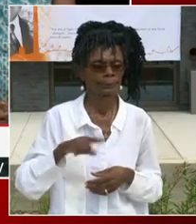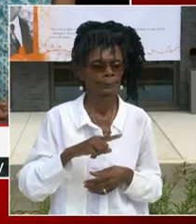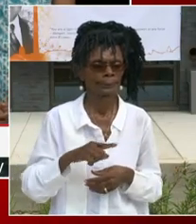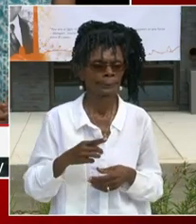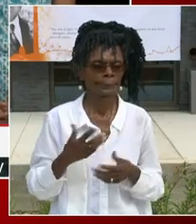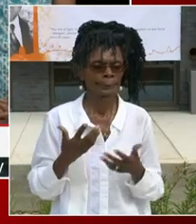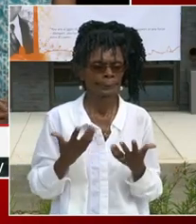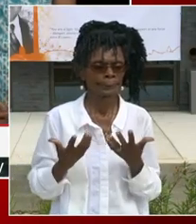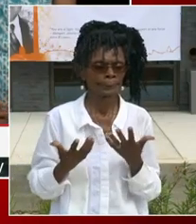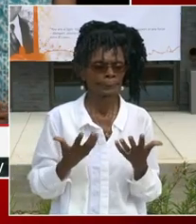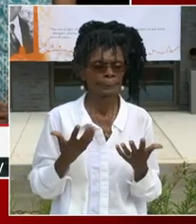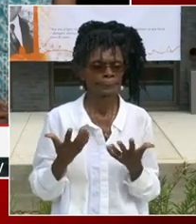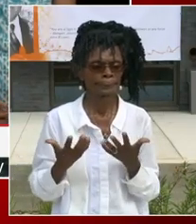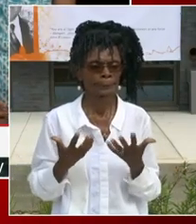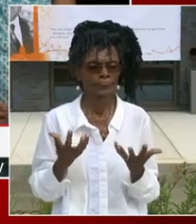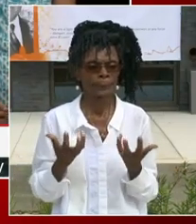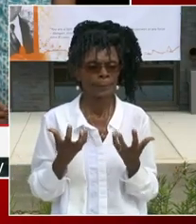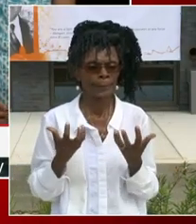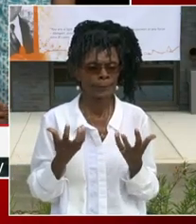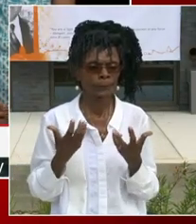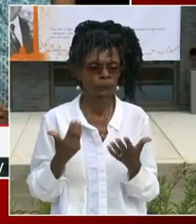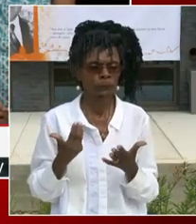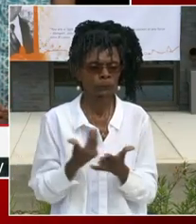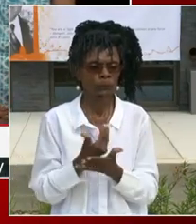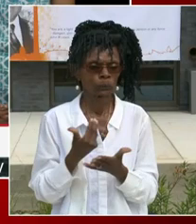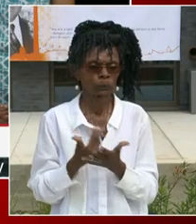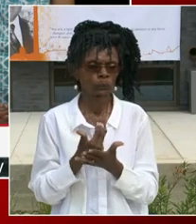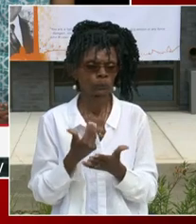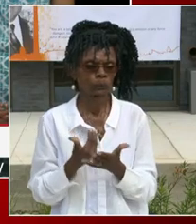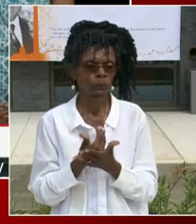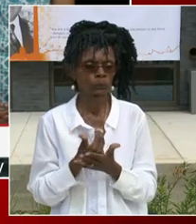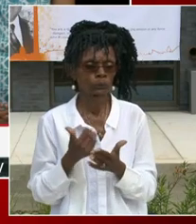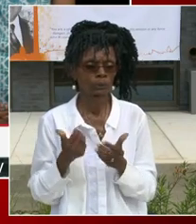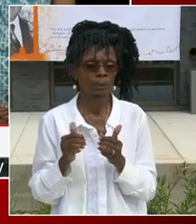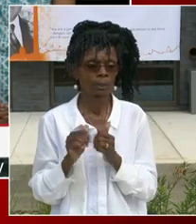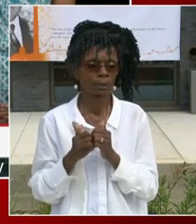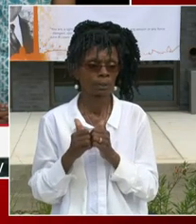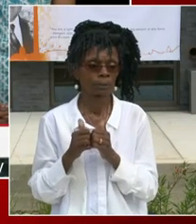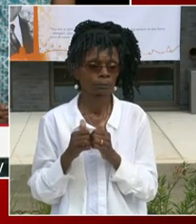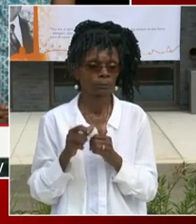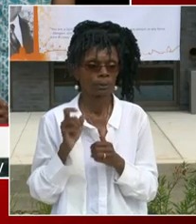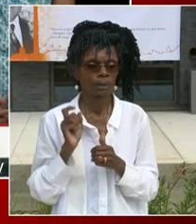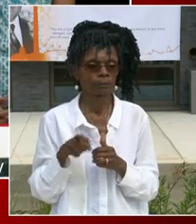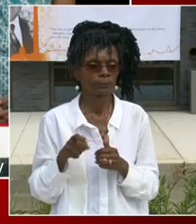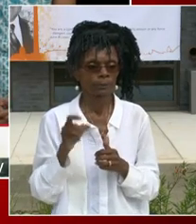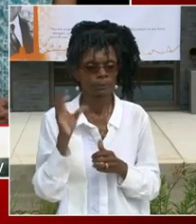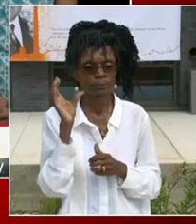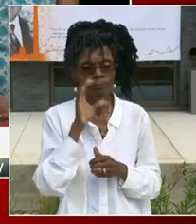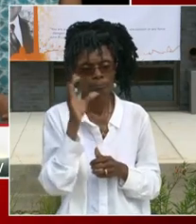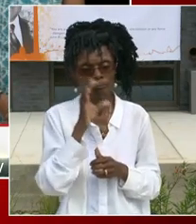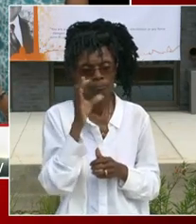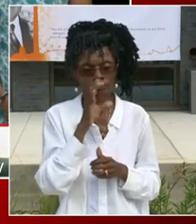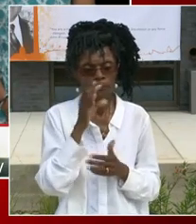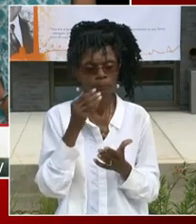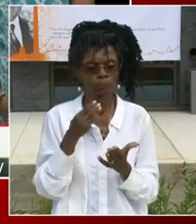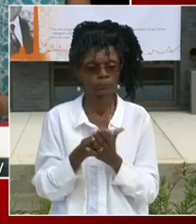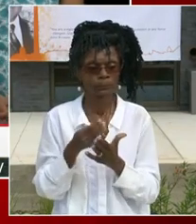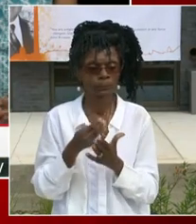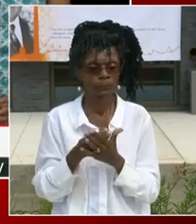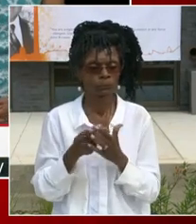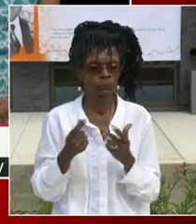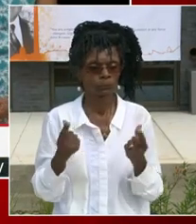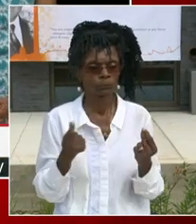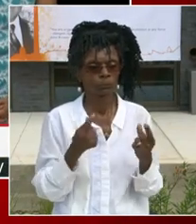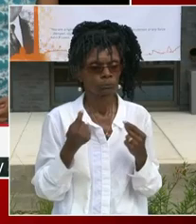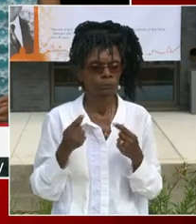funding and constructing new buildings, but also investing in teachers so that we could